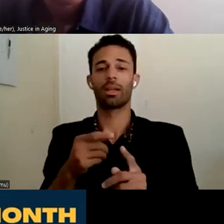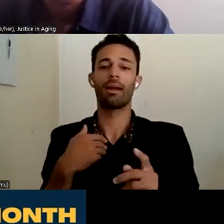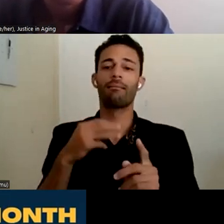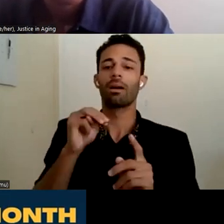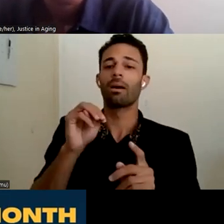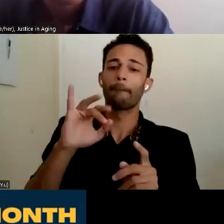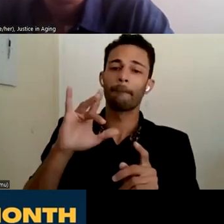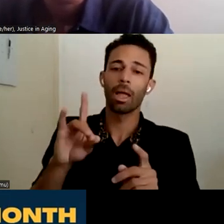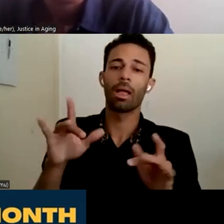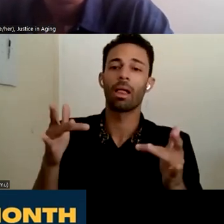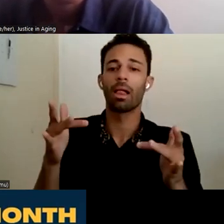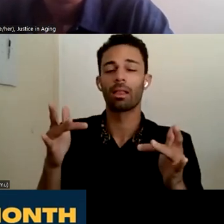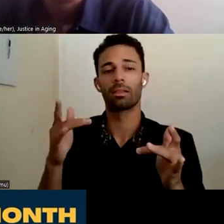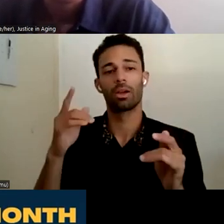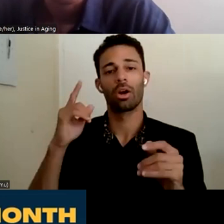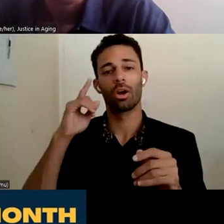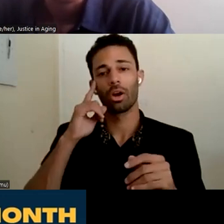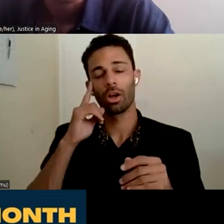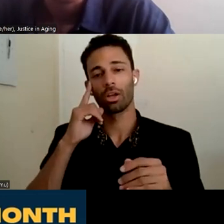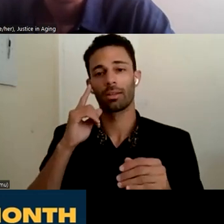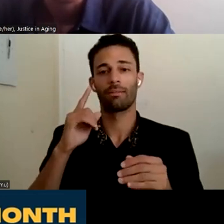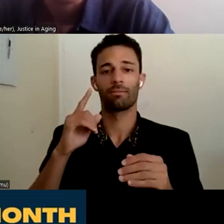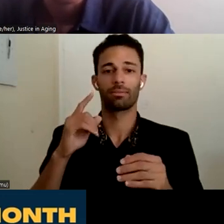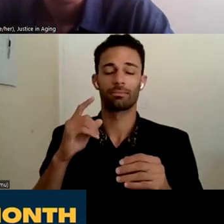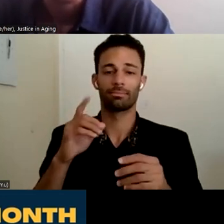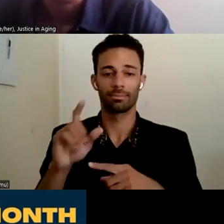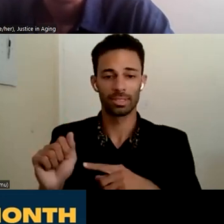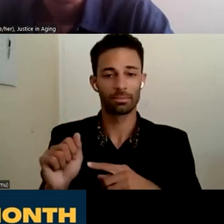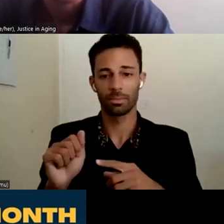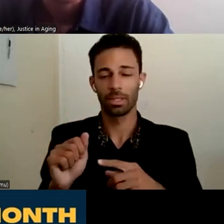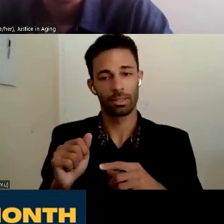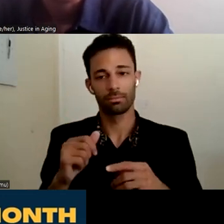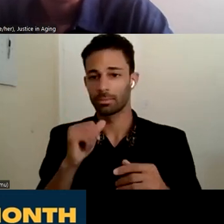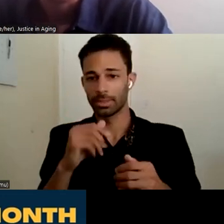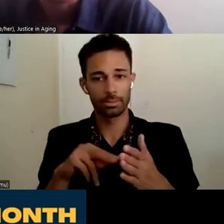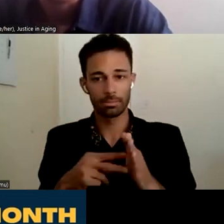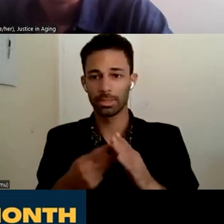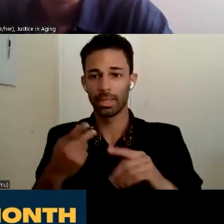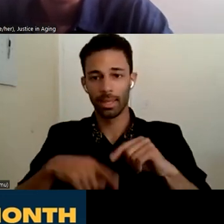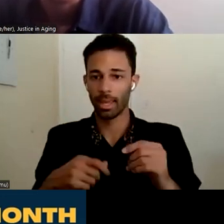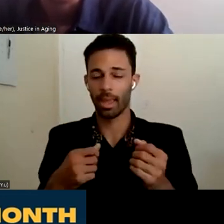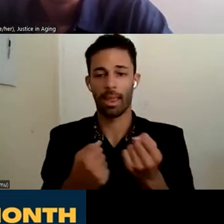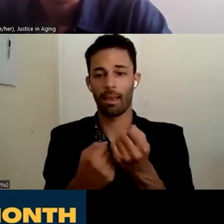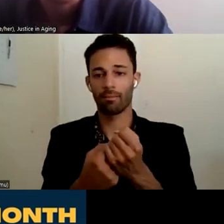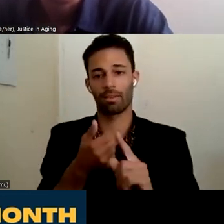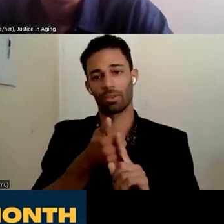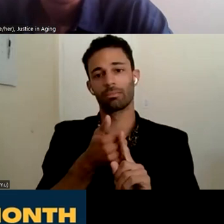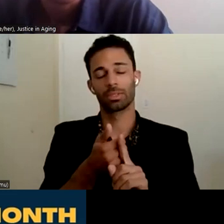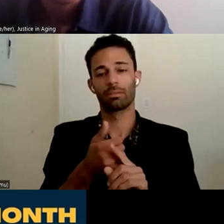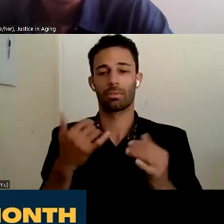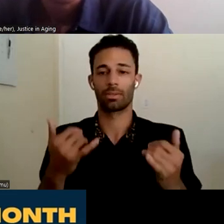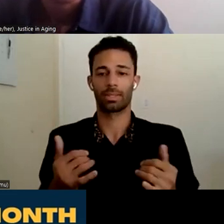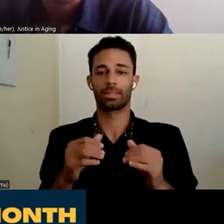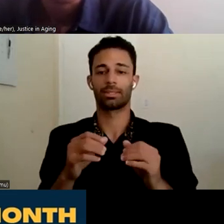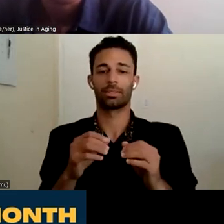don't have the capacity to advocate for themselves and really seeing this as part of the, the continuum of decision-making, um,